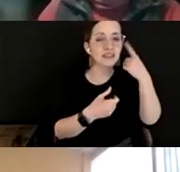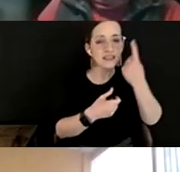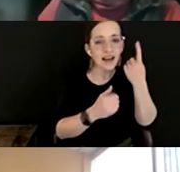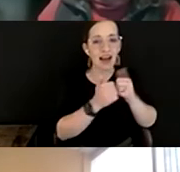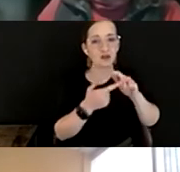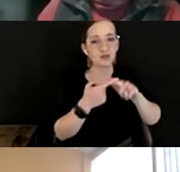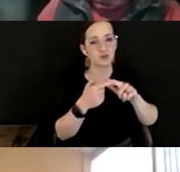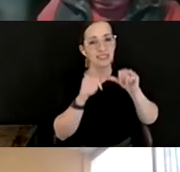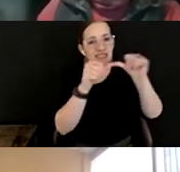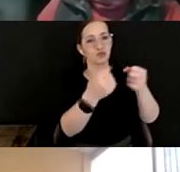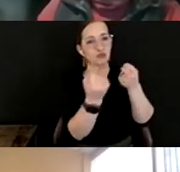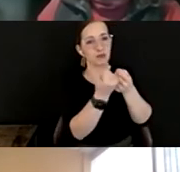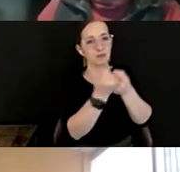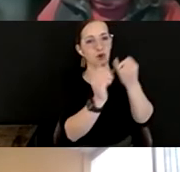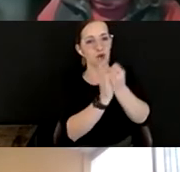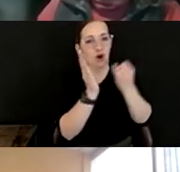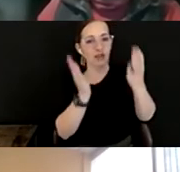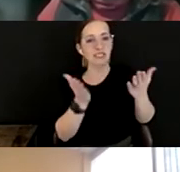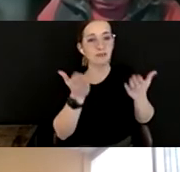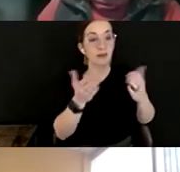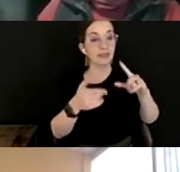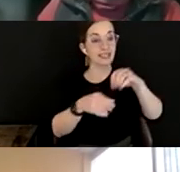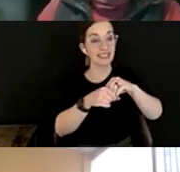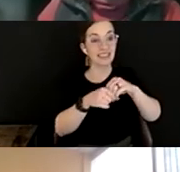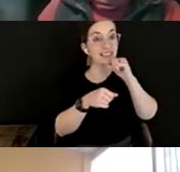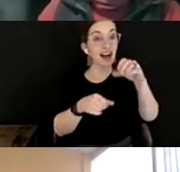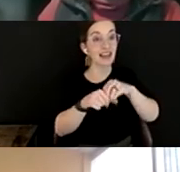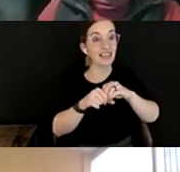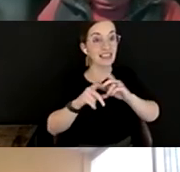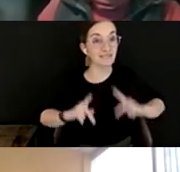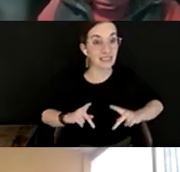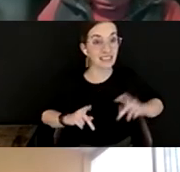artists that may not be in our physical space is another thing that's on my head.